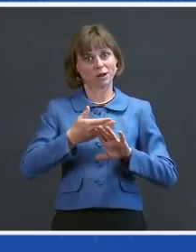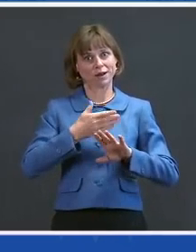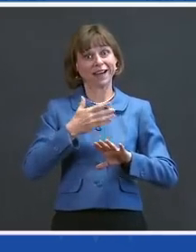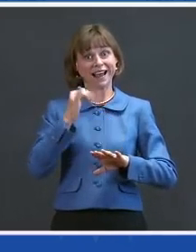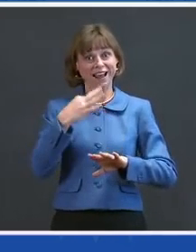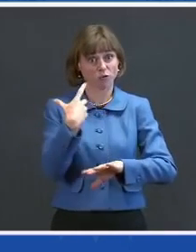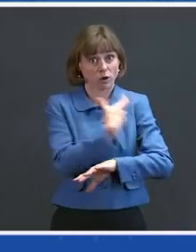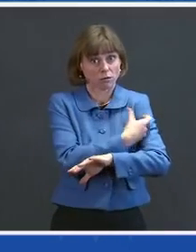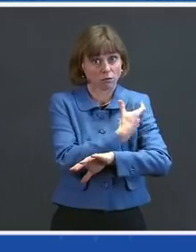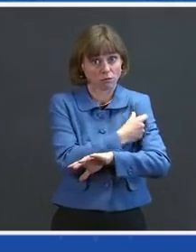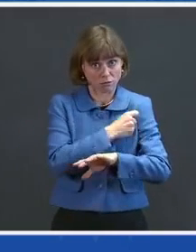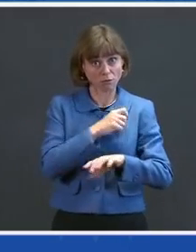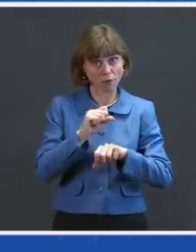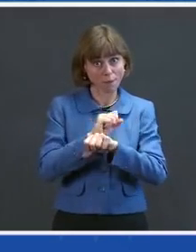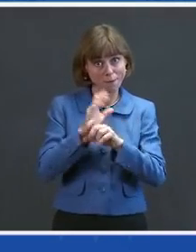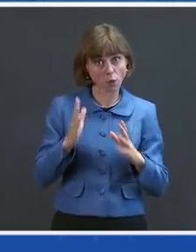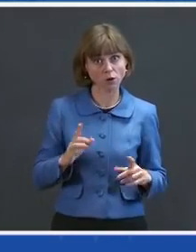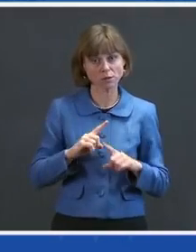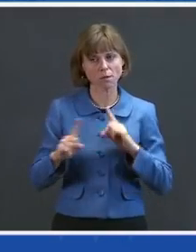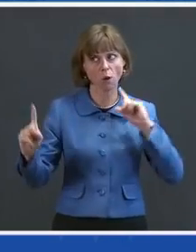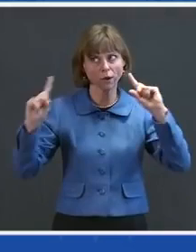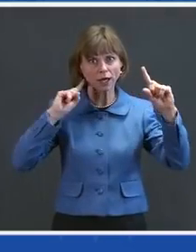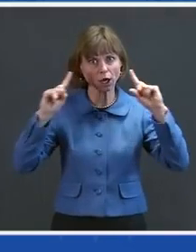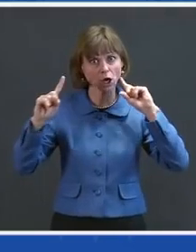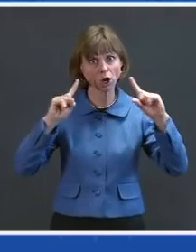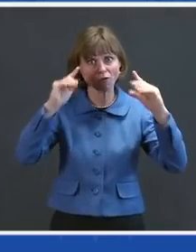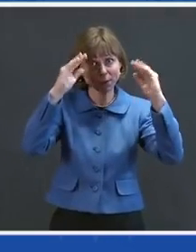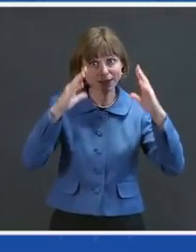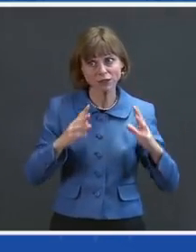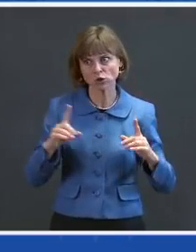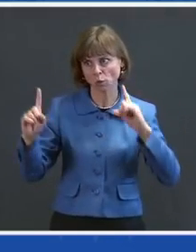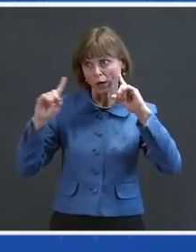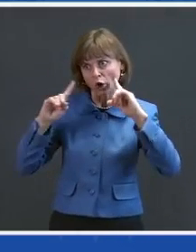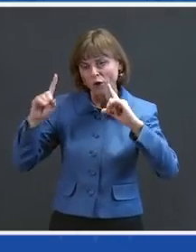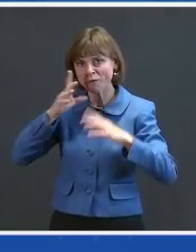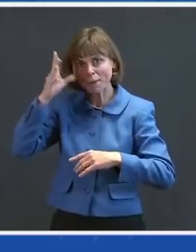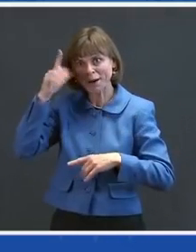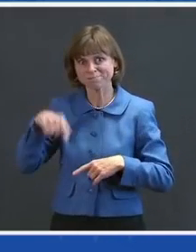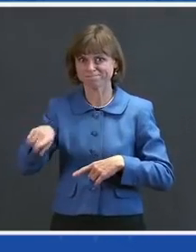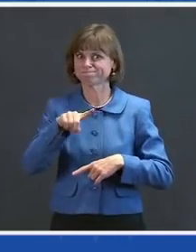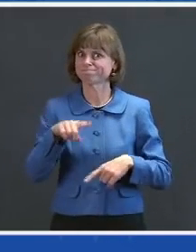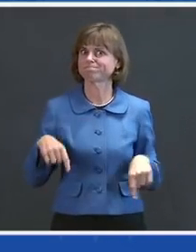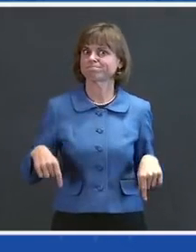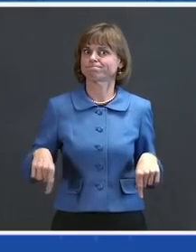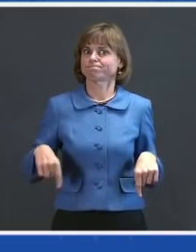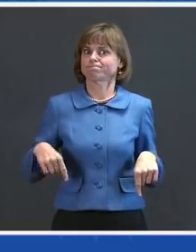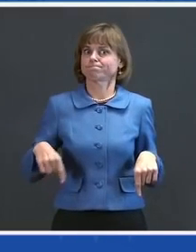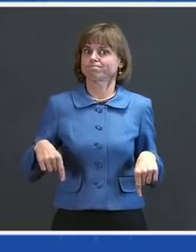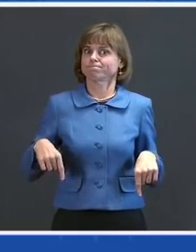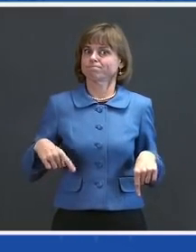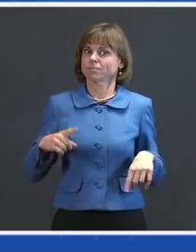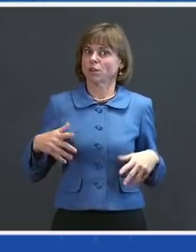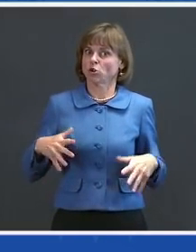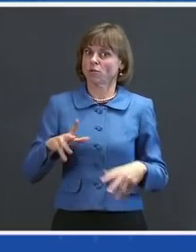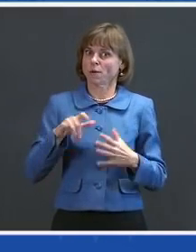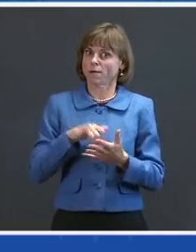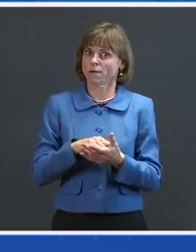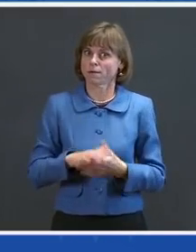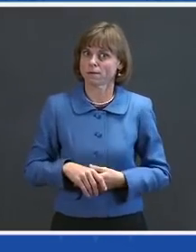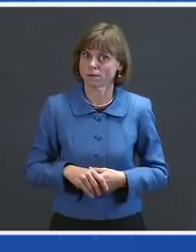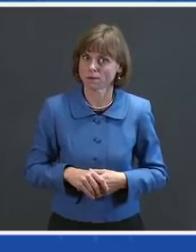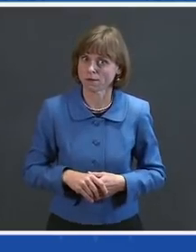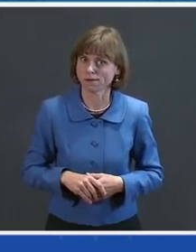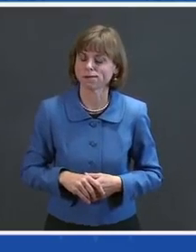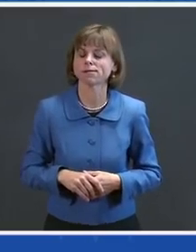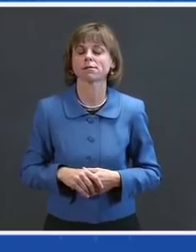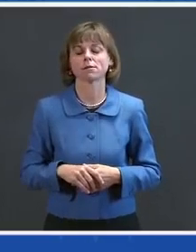But time and again, we've heard from educators and parents that have anxieties about that. So, as yet another move to